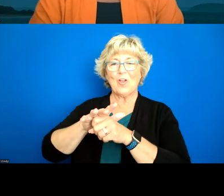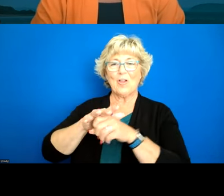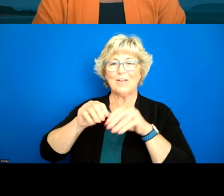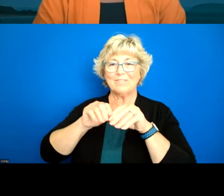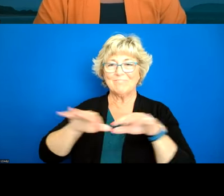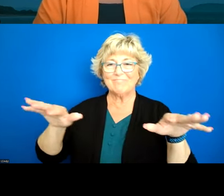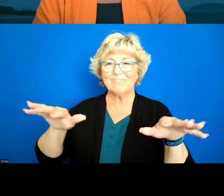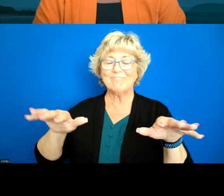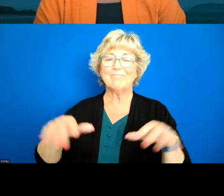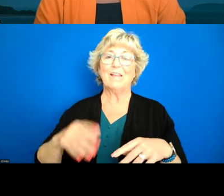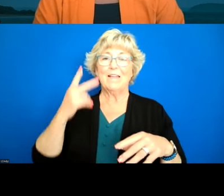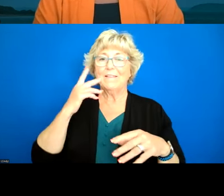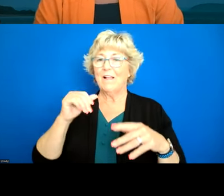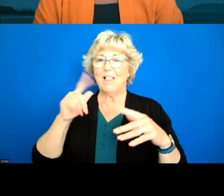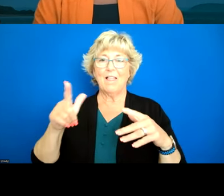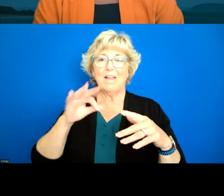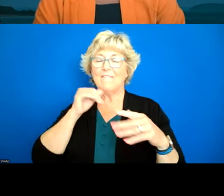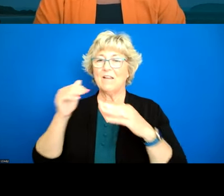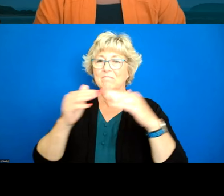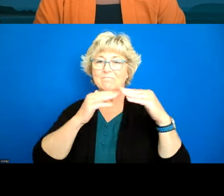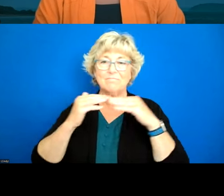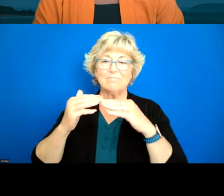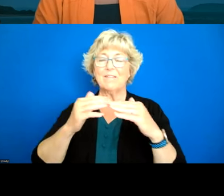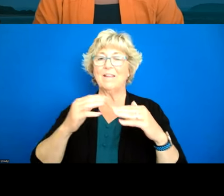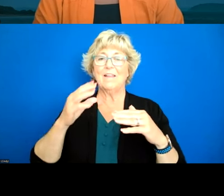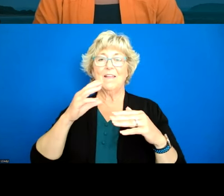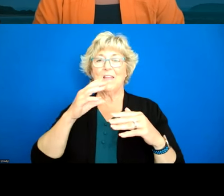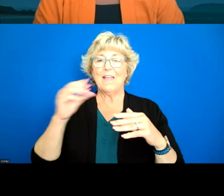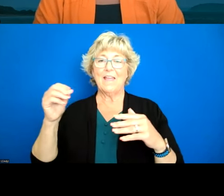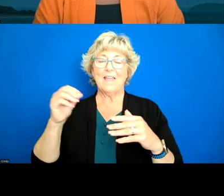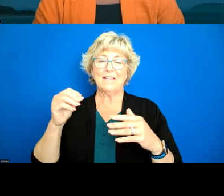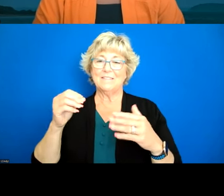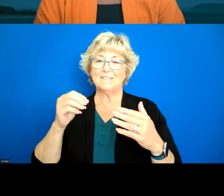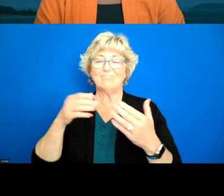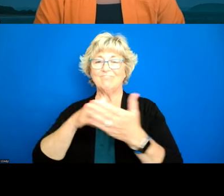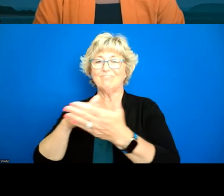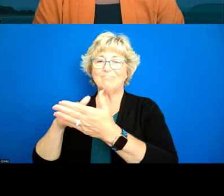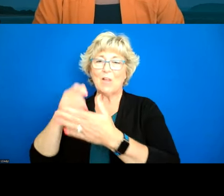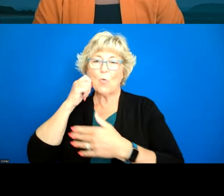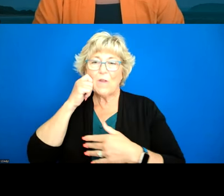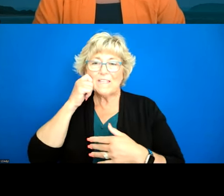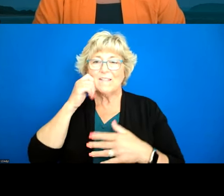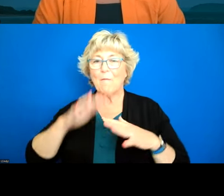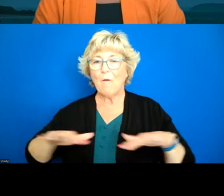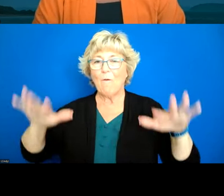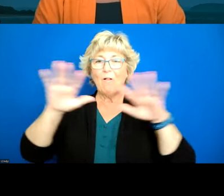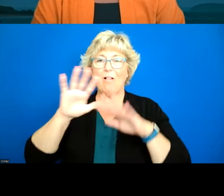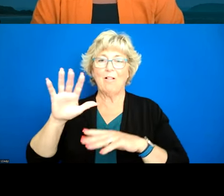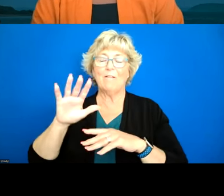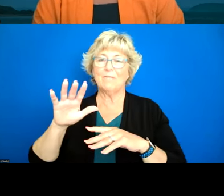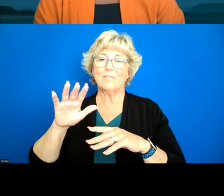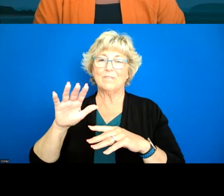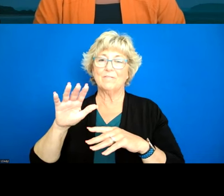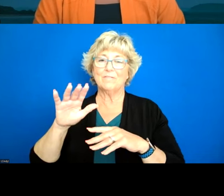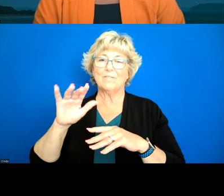a lot of the inequities um and structural racism throughout um the country um we met with a group of